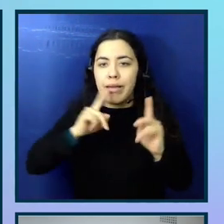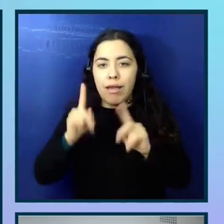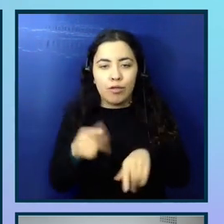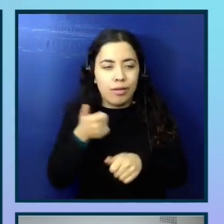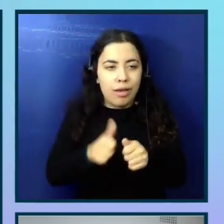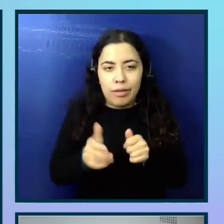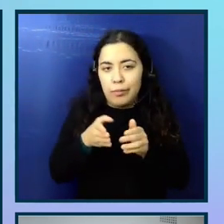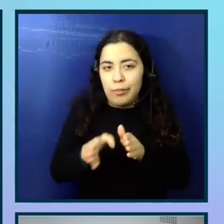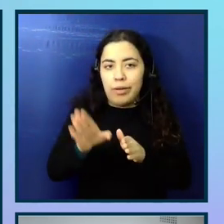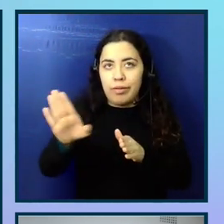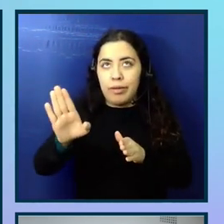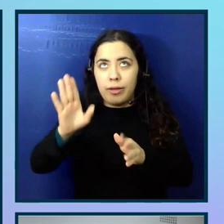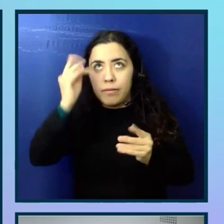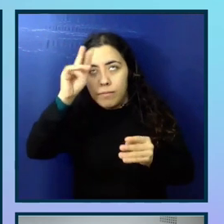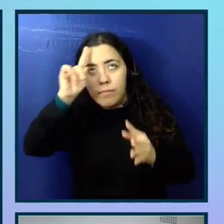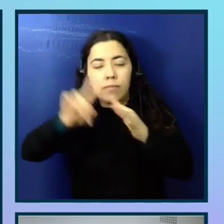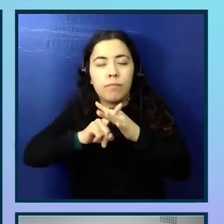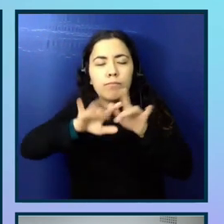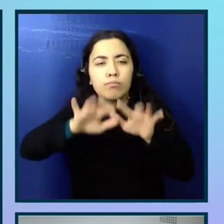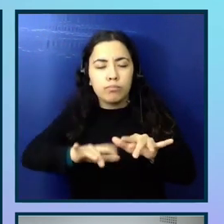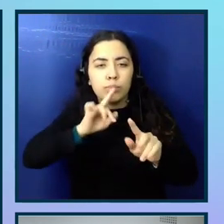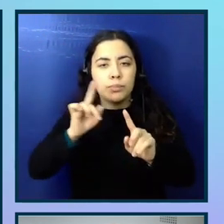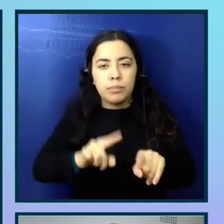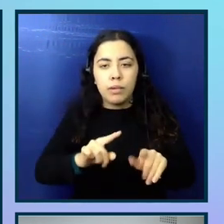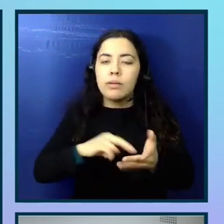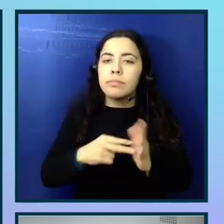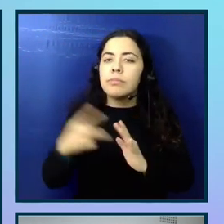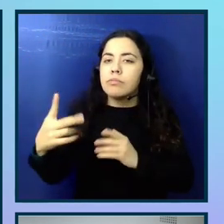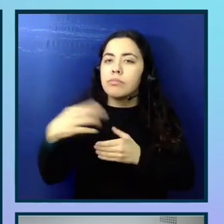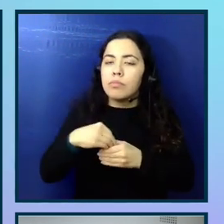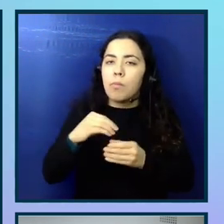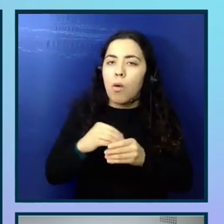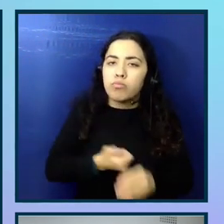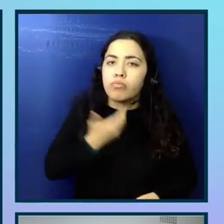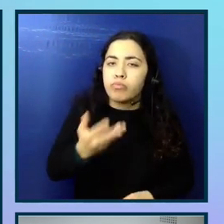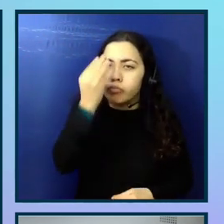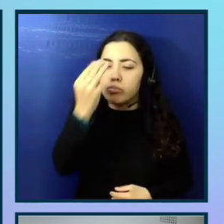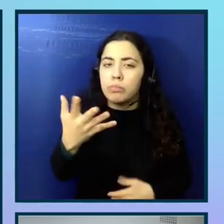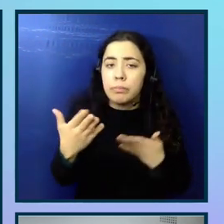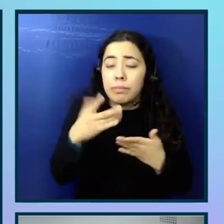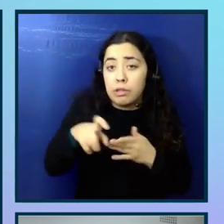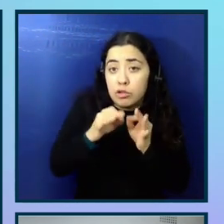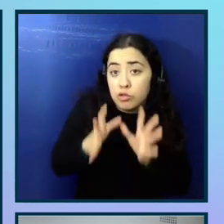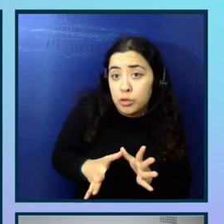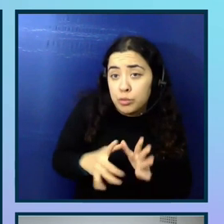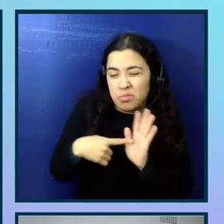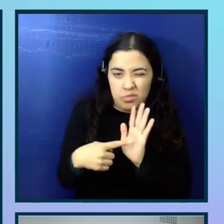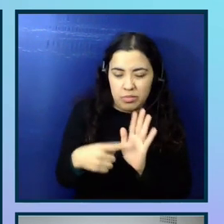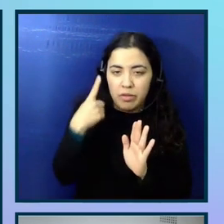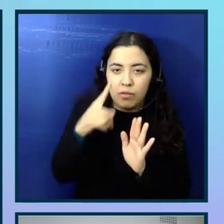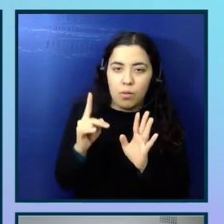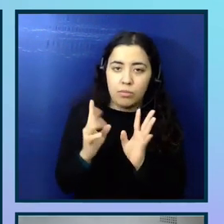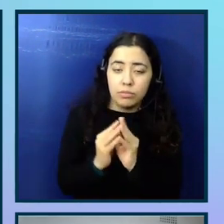And this can result in participants telling you that they may need an interpreter, for example, during the